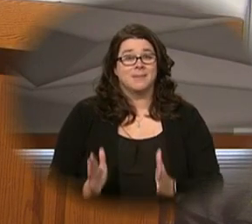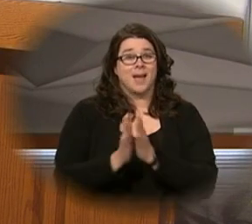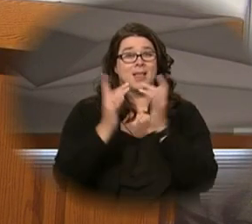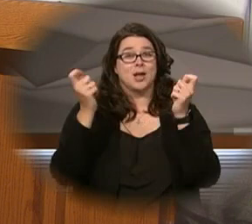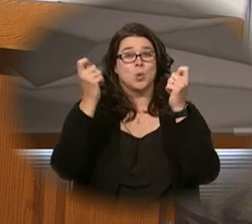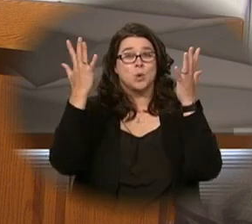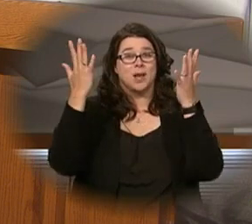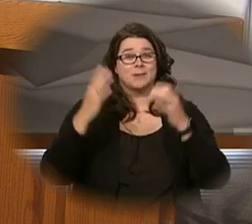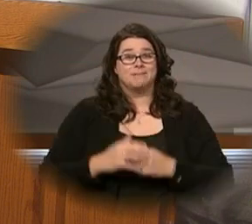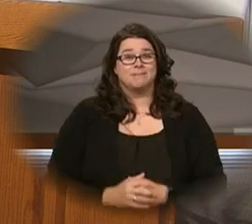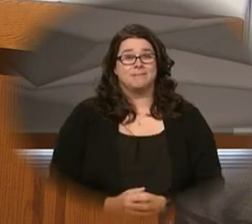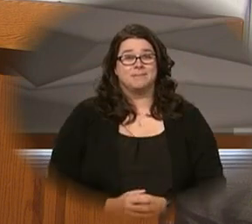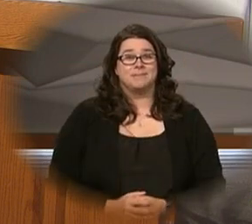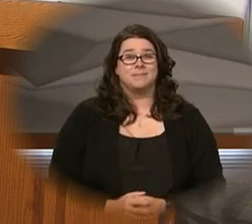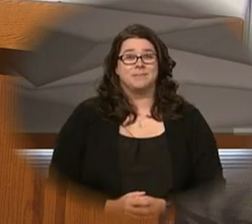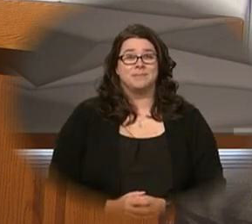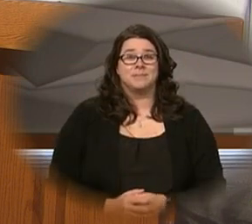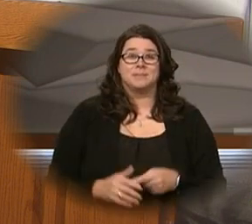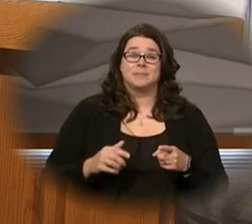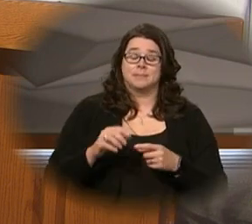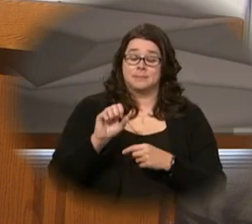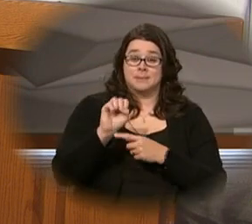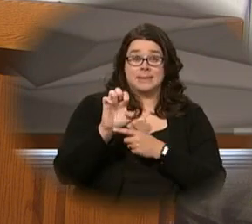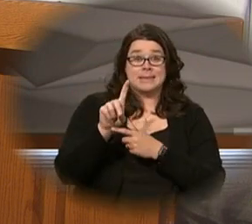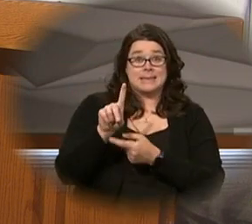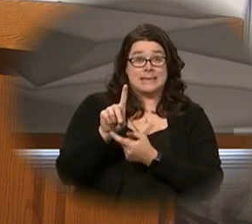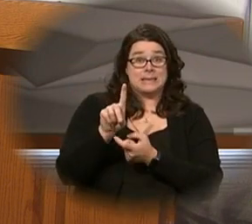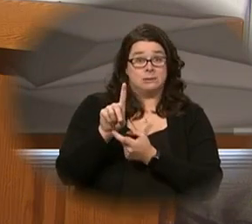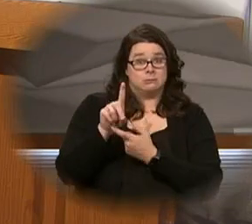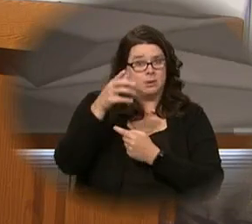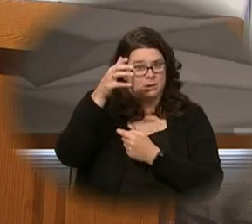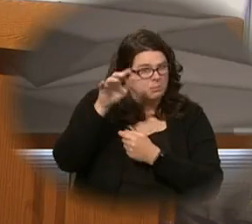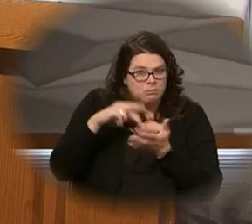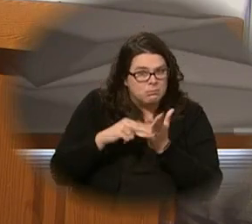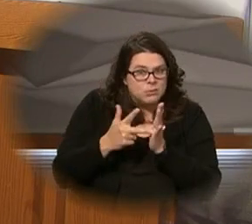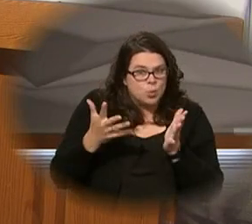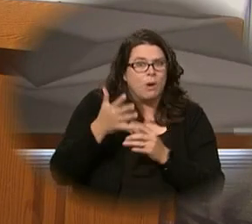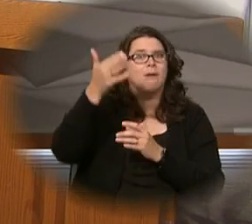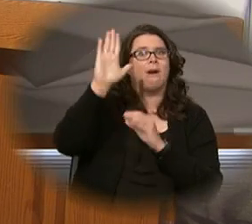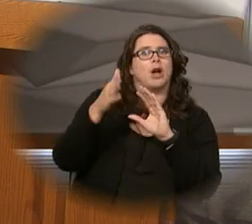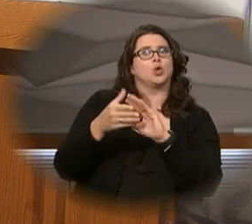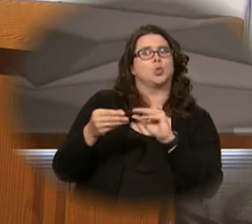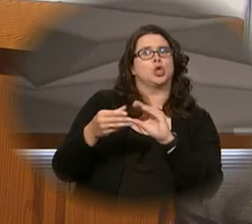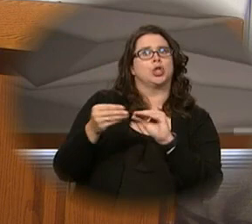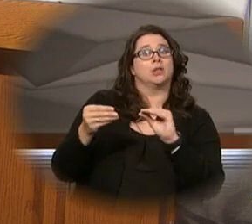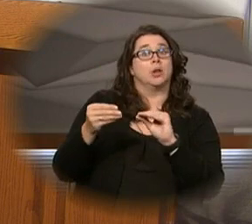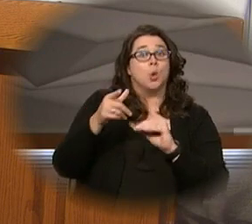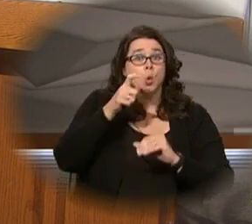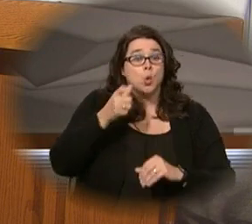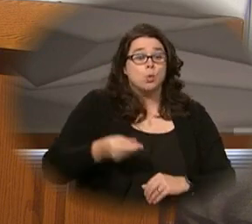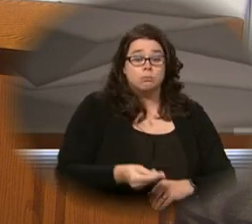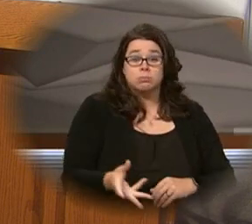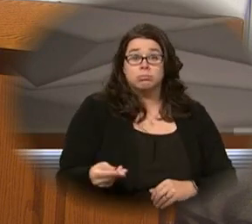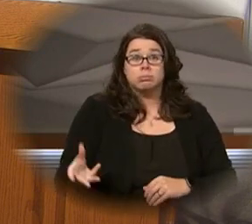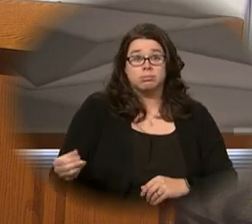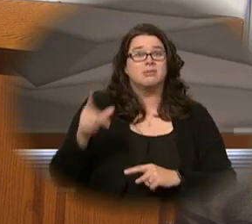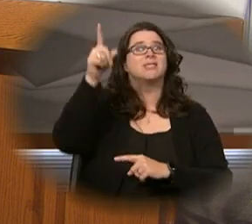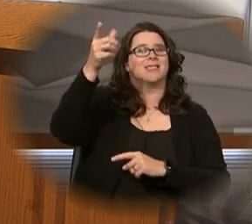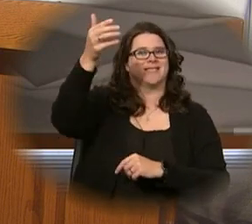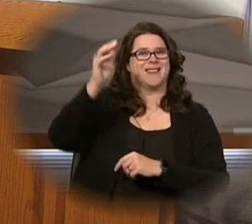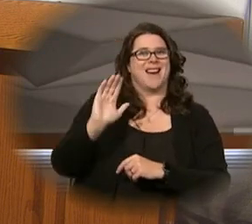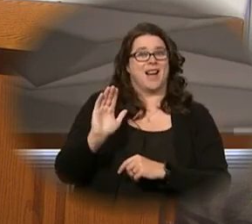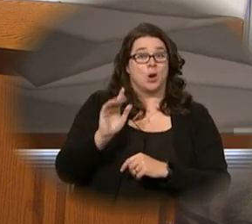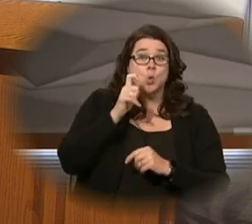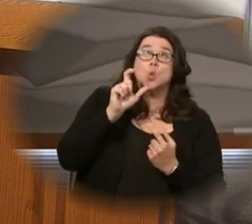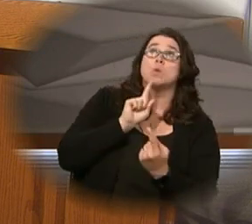Alleluia. The seed is the word of God. Christ is the sower. All who come to him will have